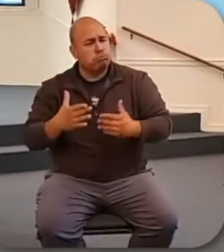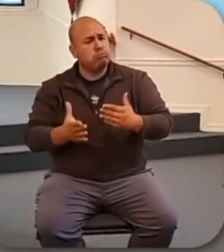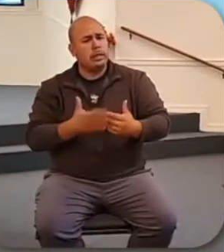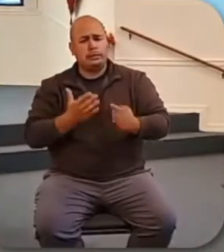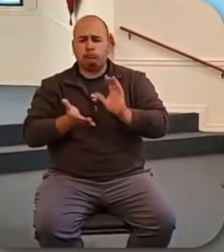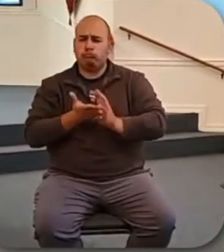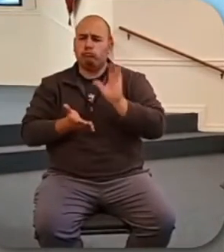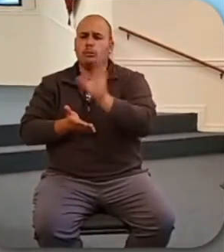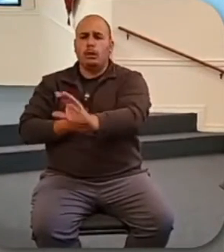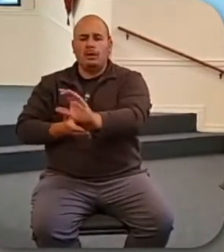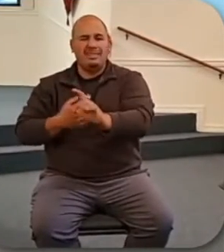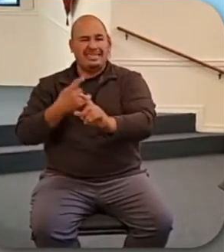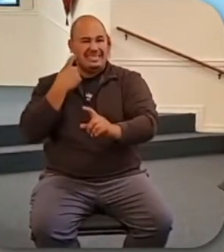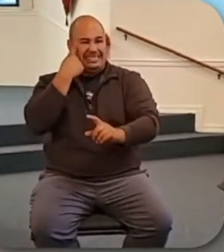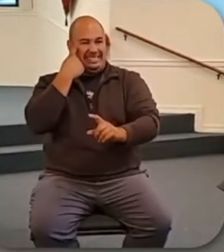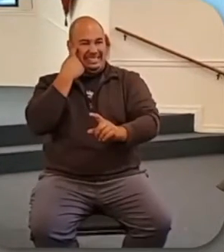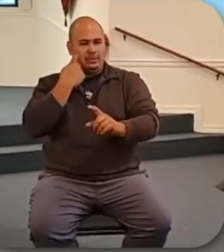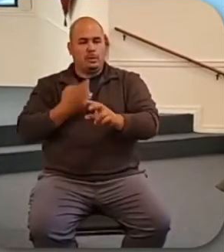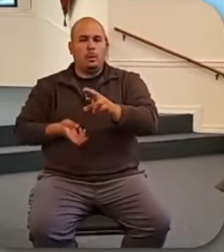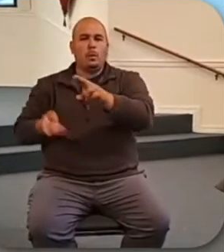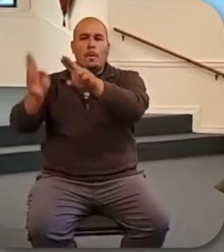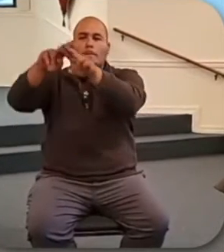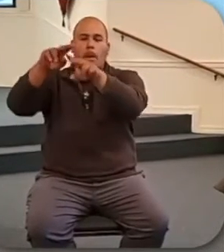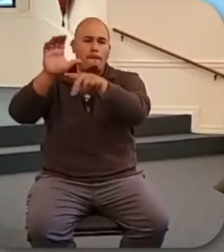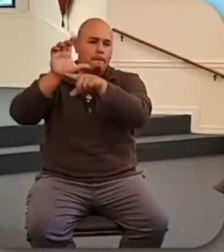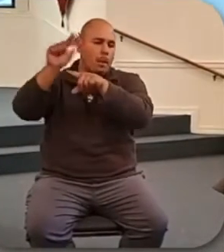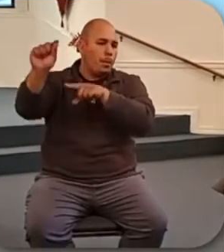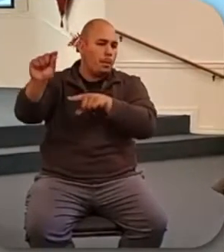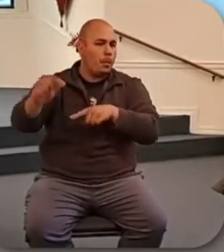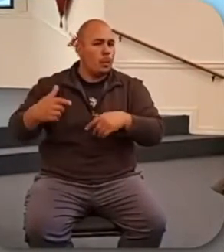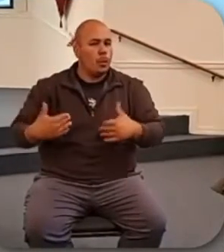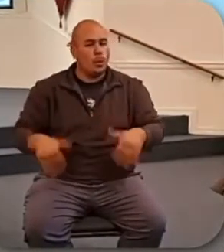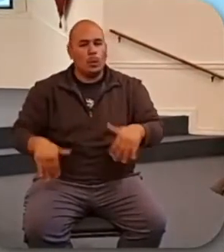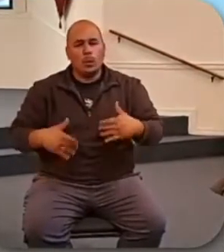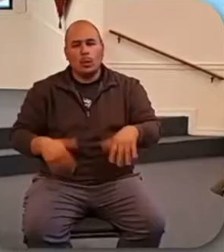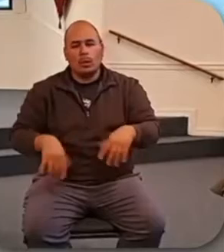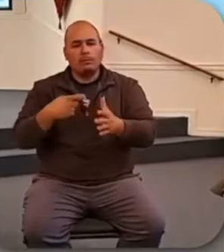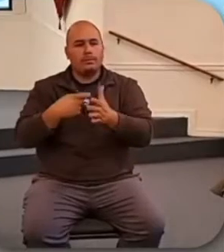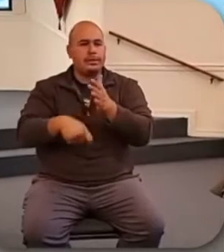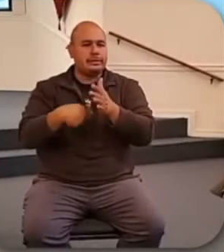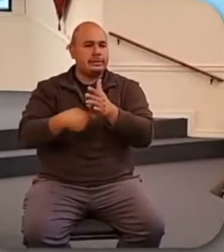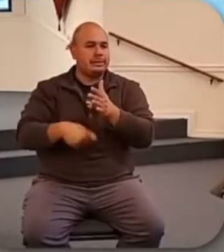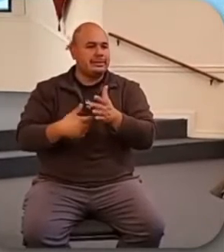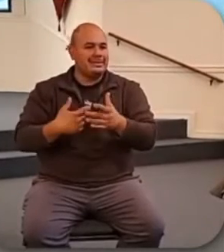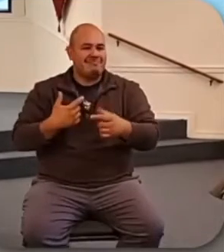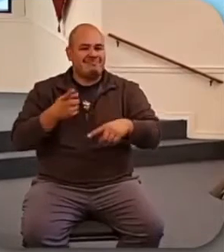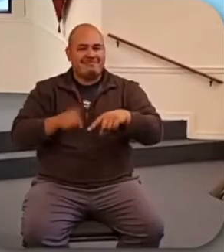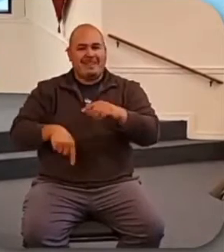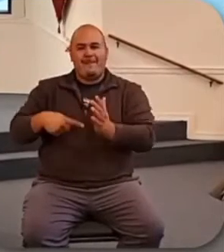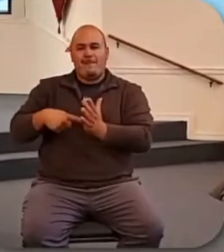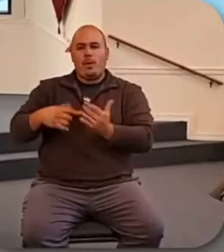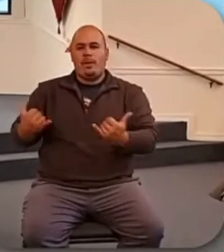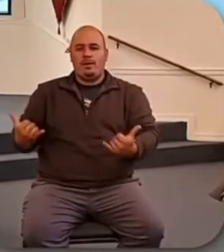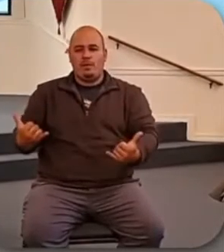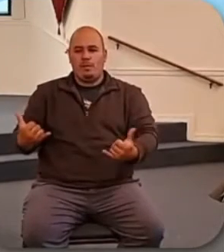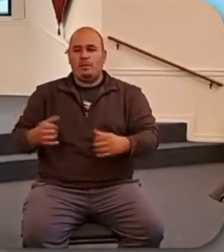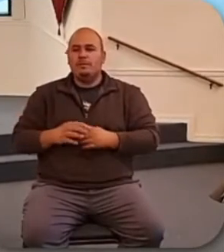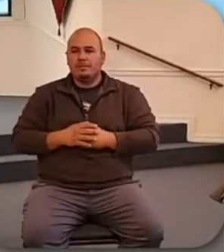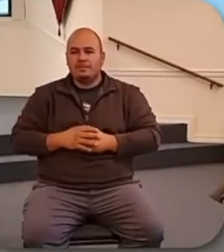But as you may have heard, car prices have shot through the roof. And that car is not in our price range anymore.